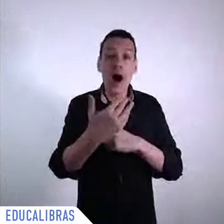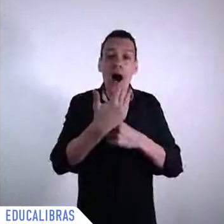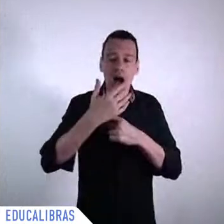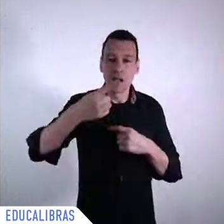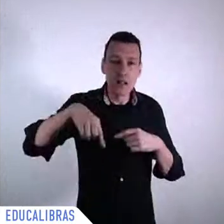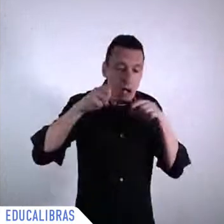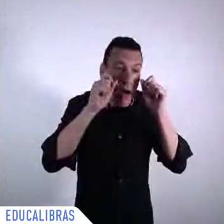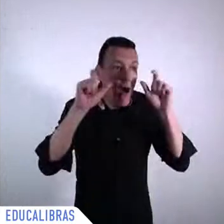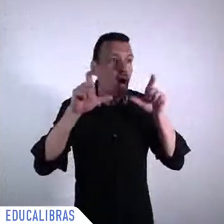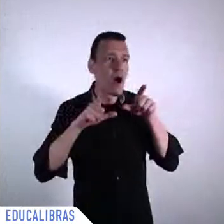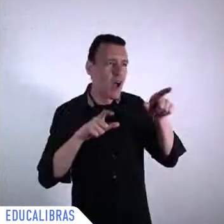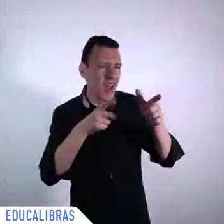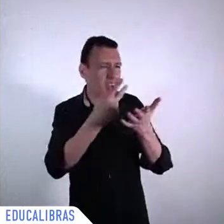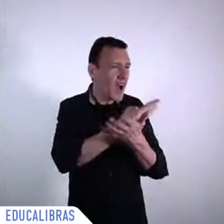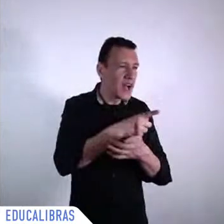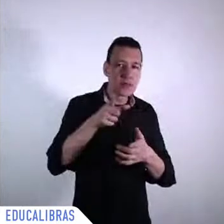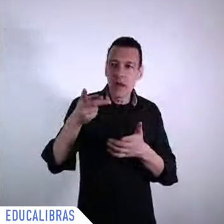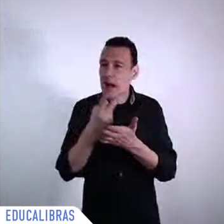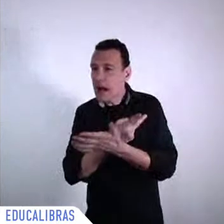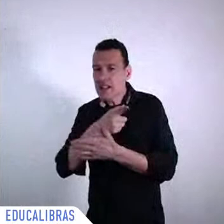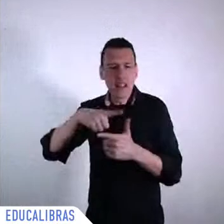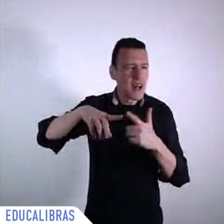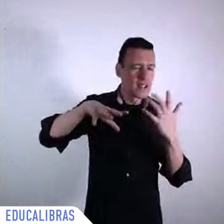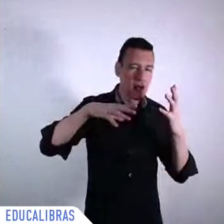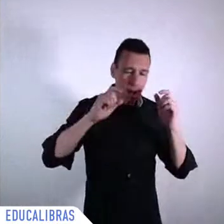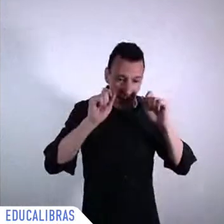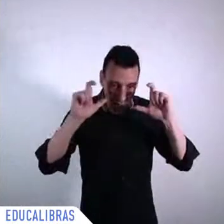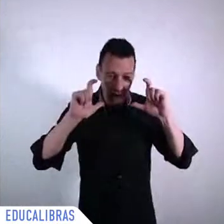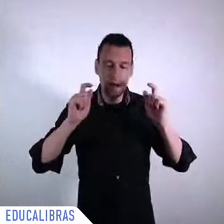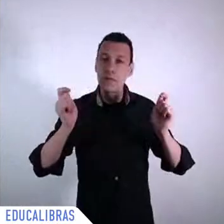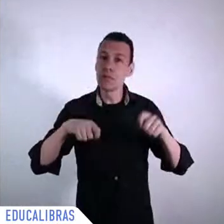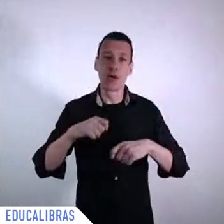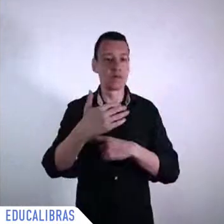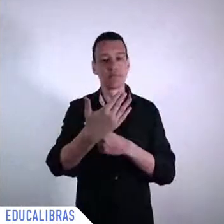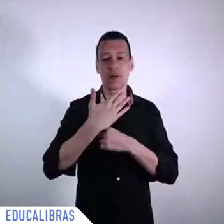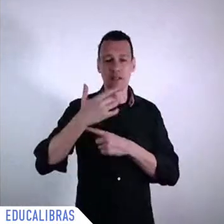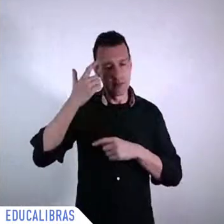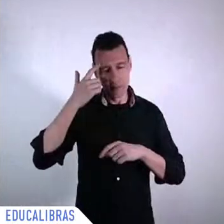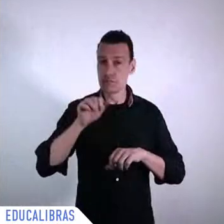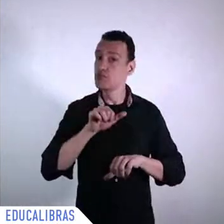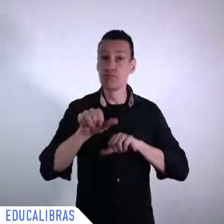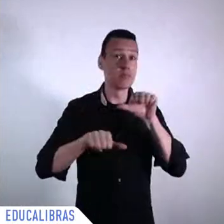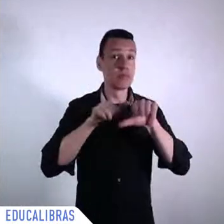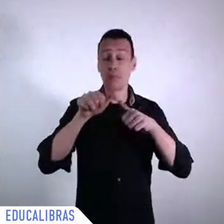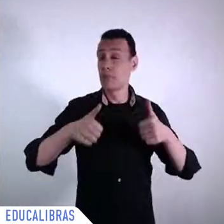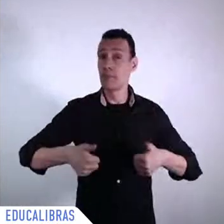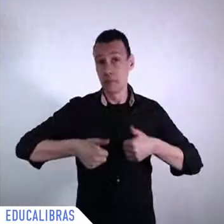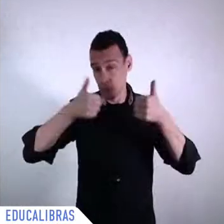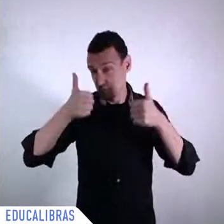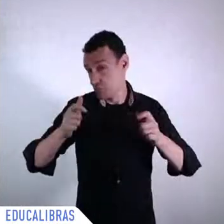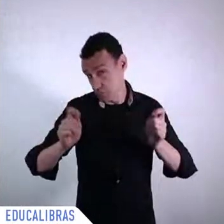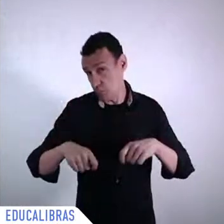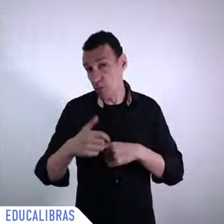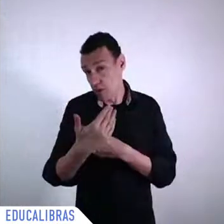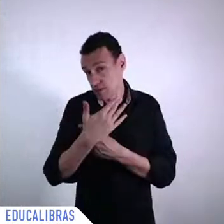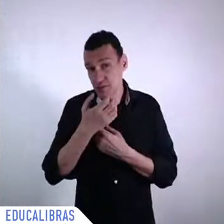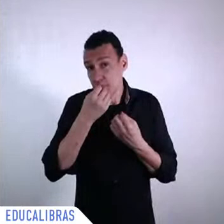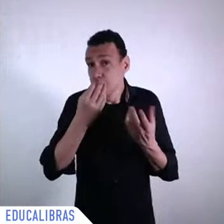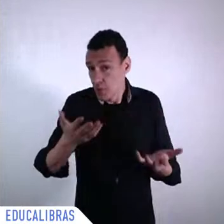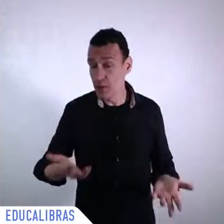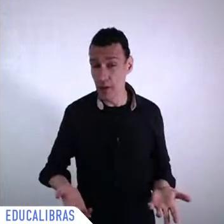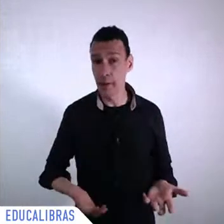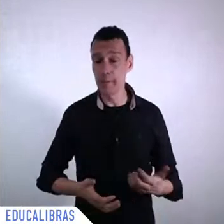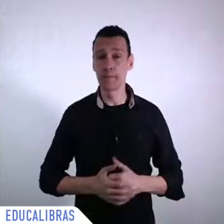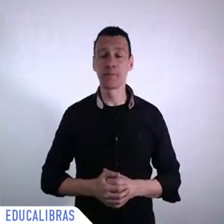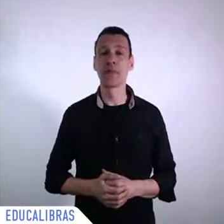at times of this crisis when the structural problems they come out they become more evident and when